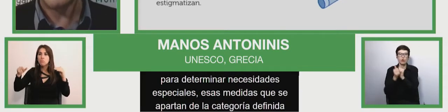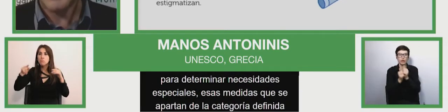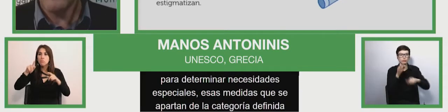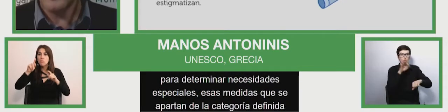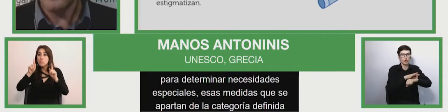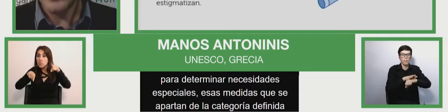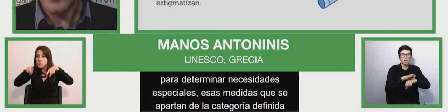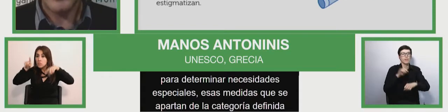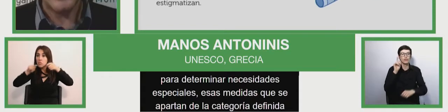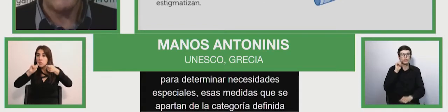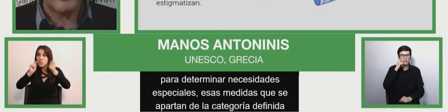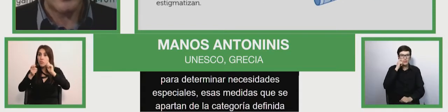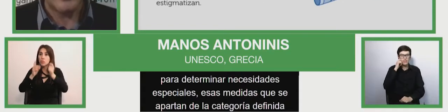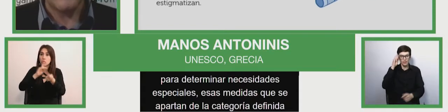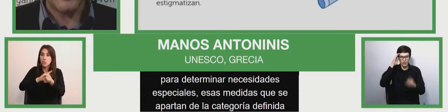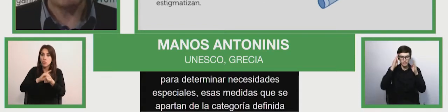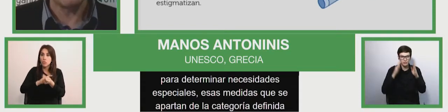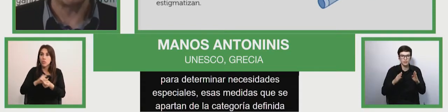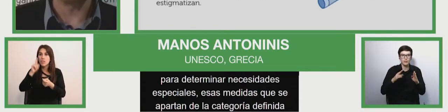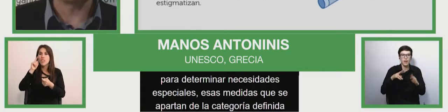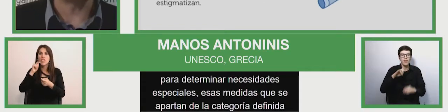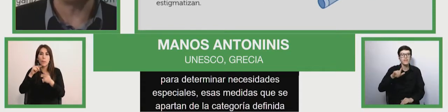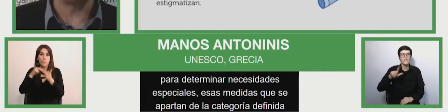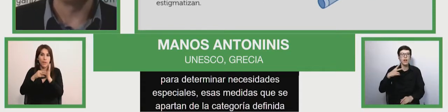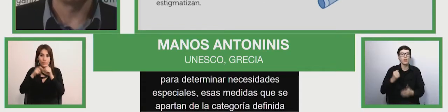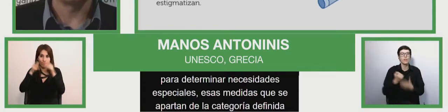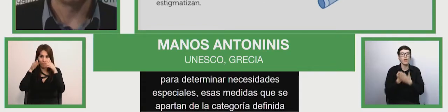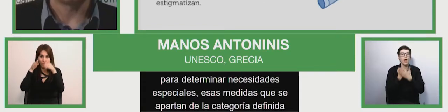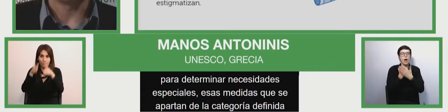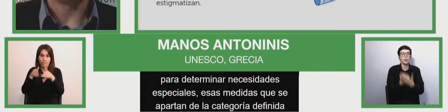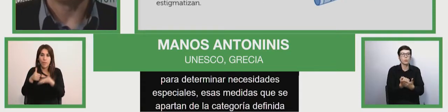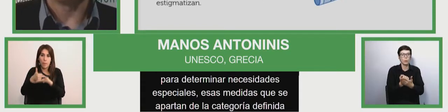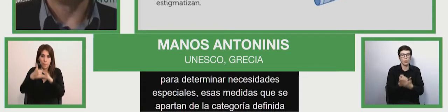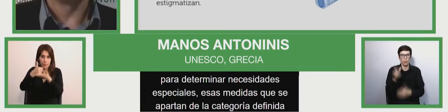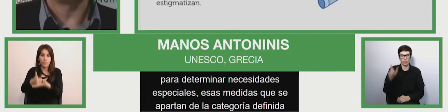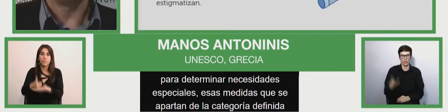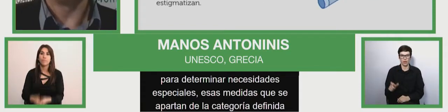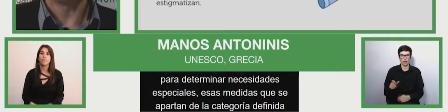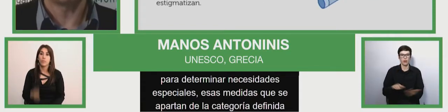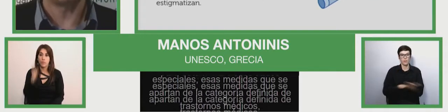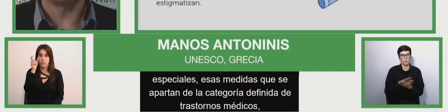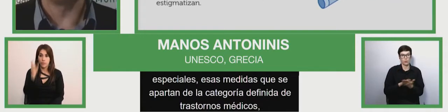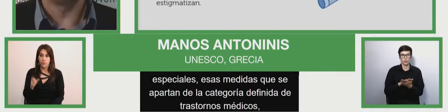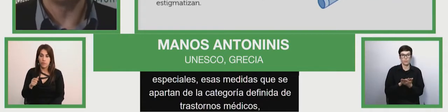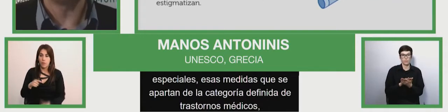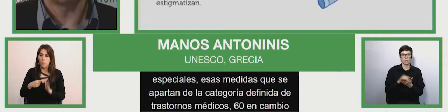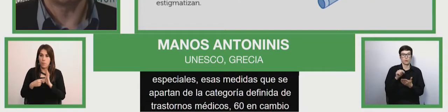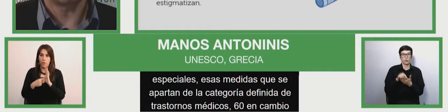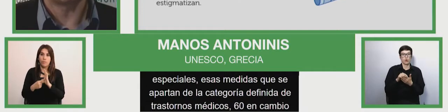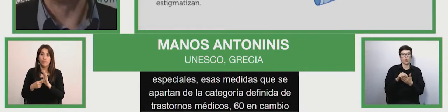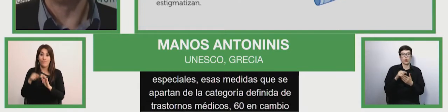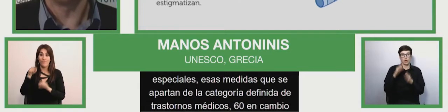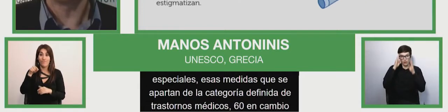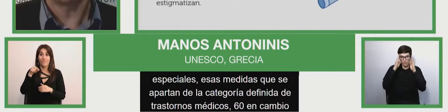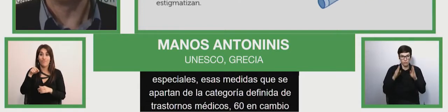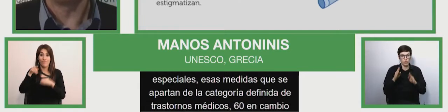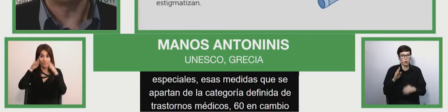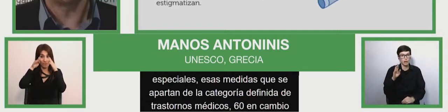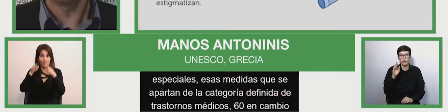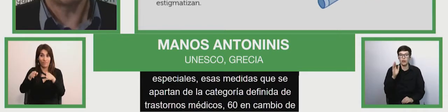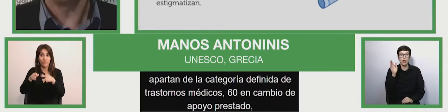of support provided. The focus not based on categories has repercussions on the data